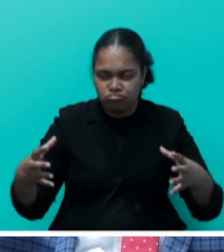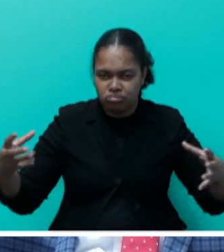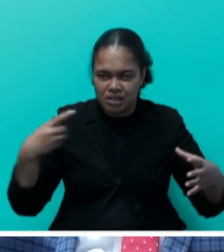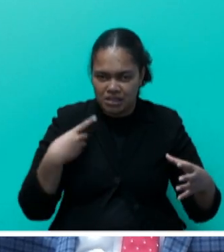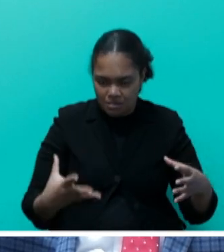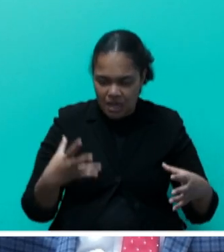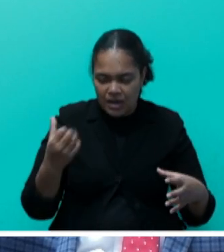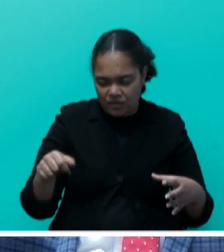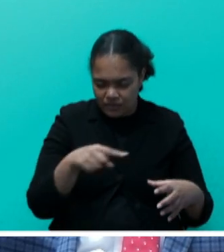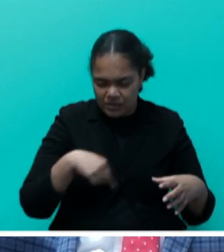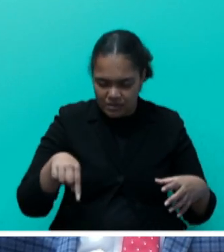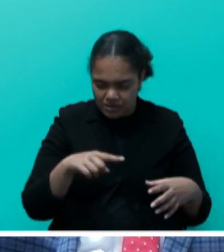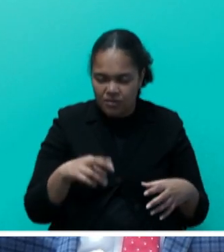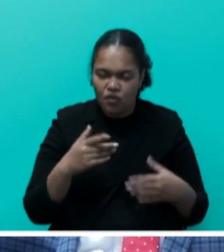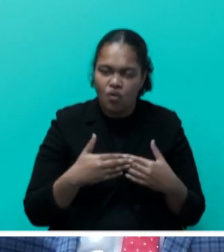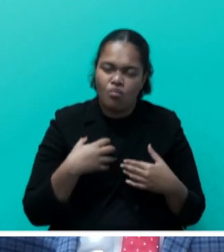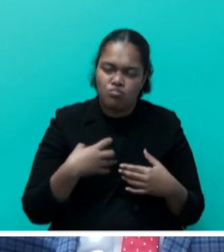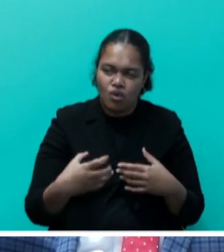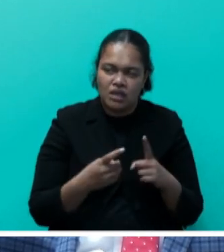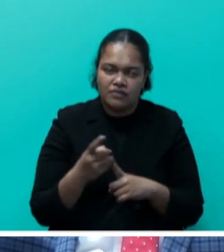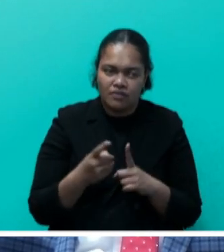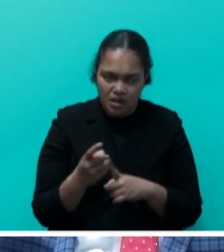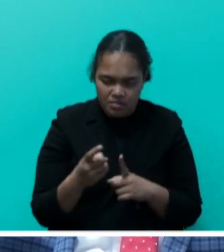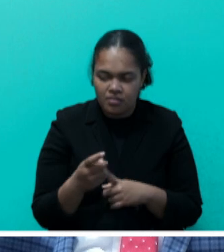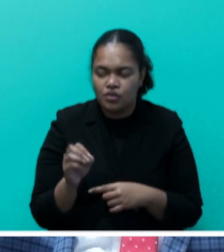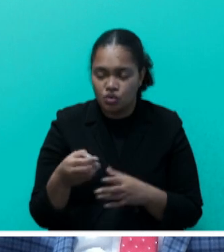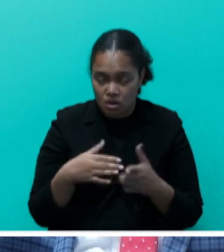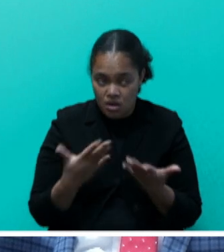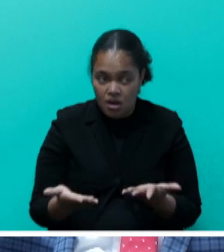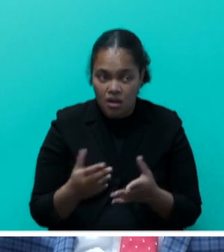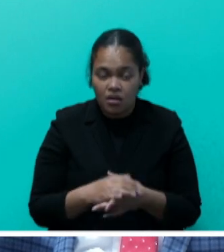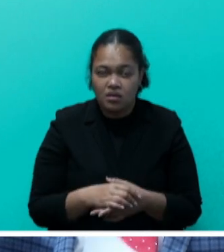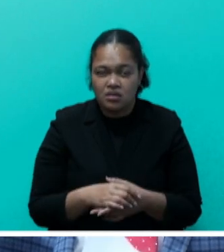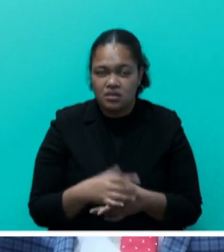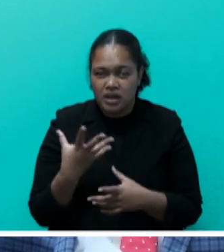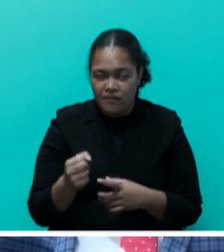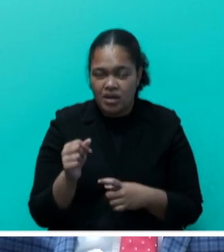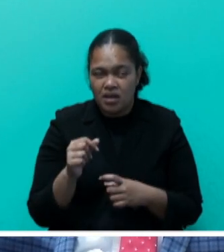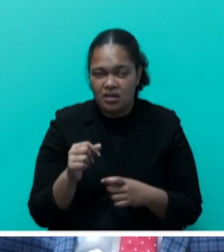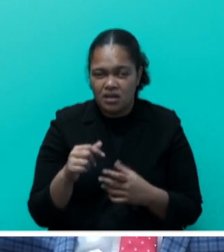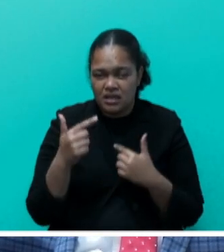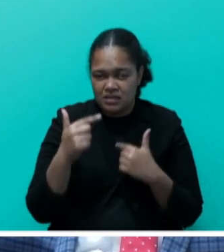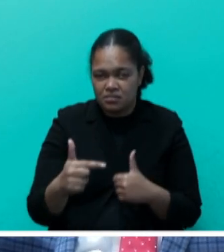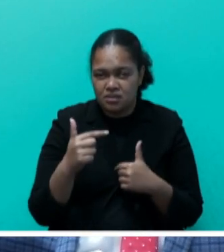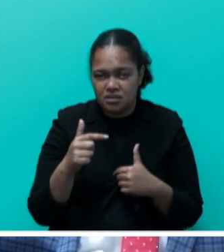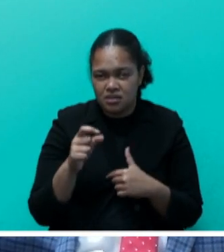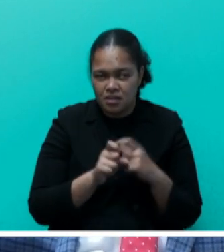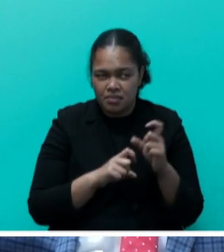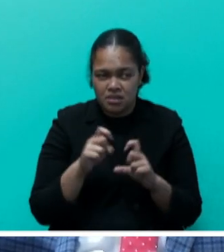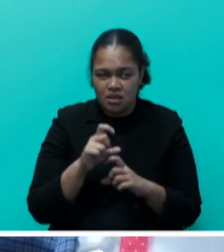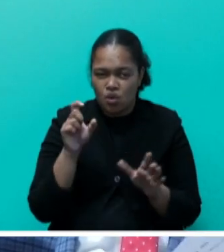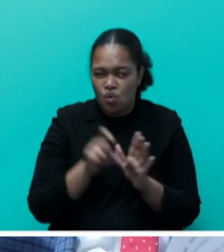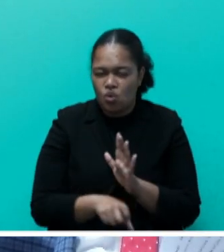further developments. And the pump stations are now operating at maximum capacity, costing